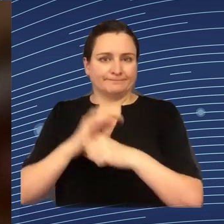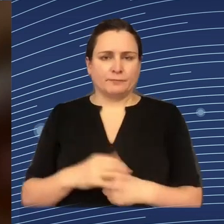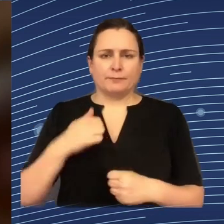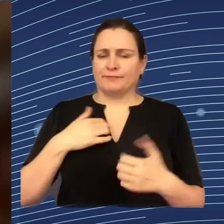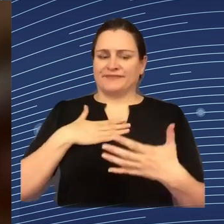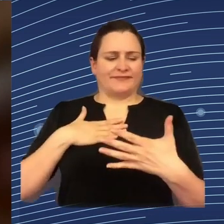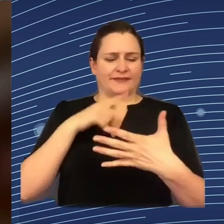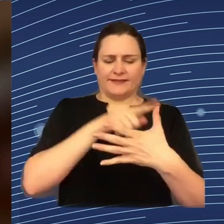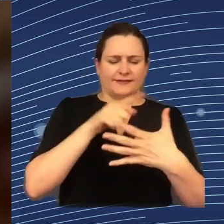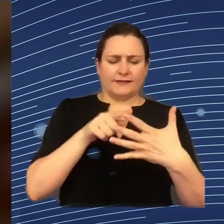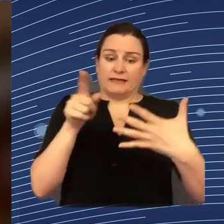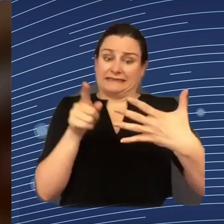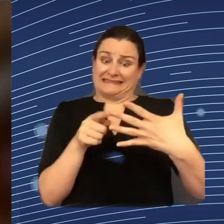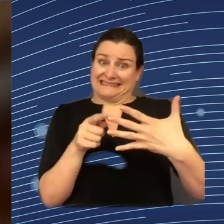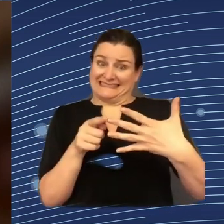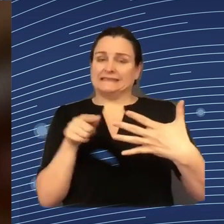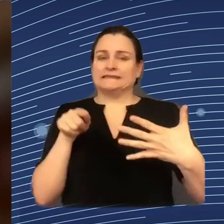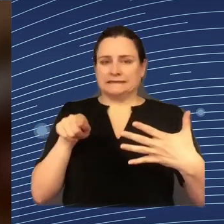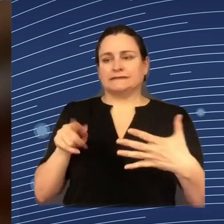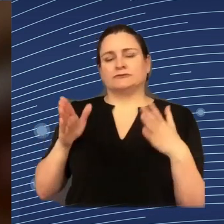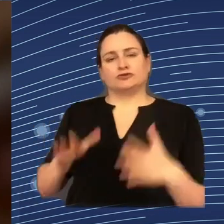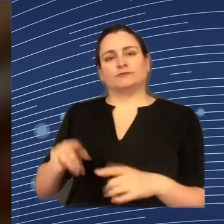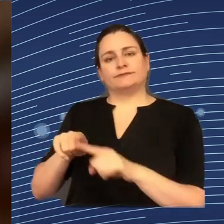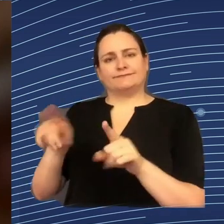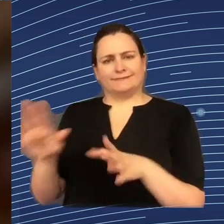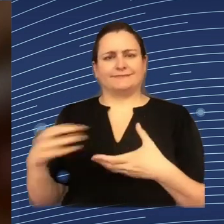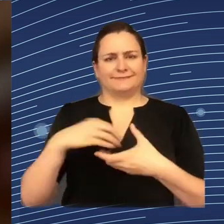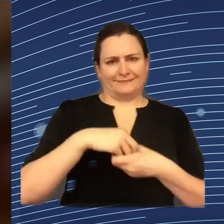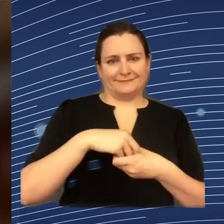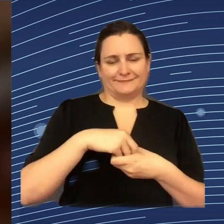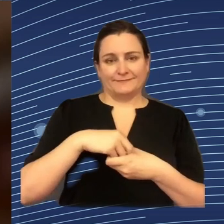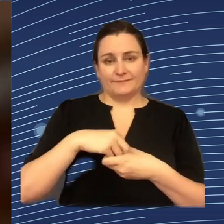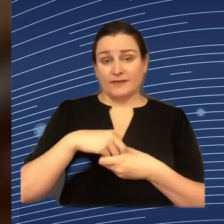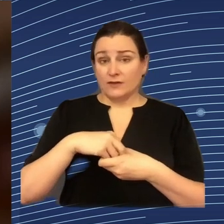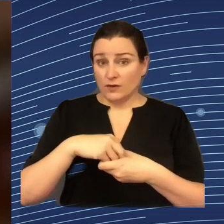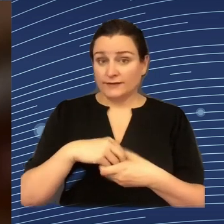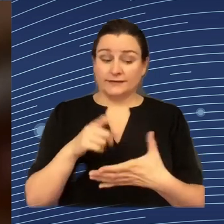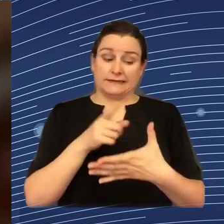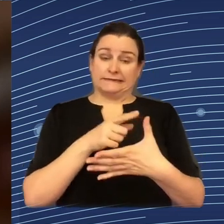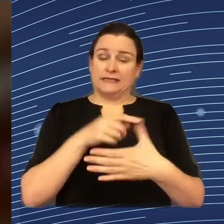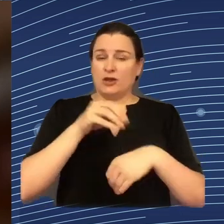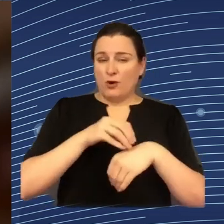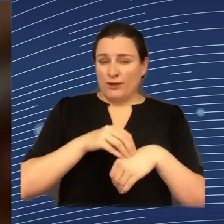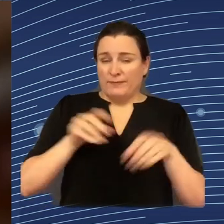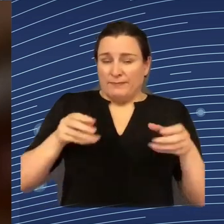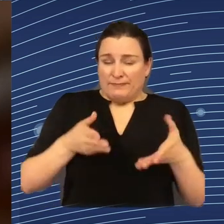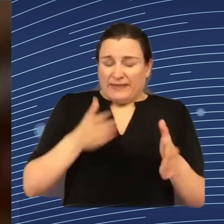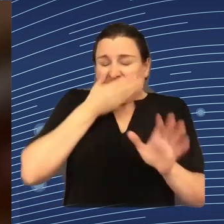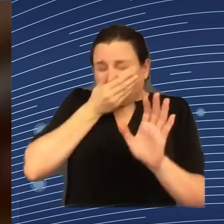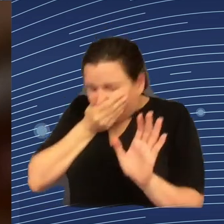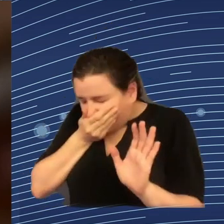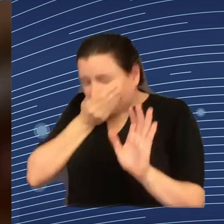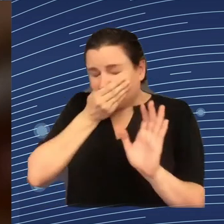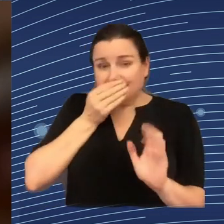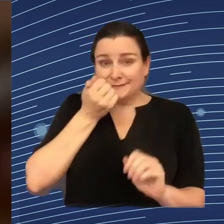until the application and evaluation. Because in the problem definition phase, there are essential decisions taking